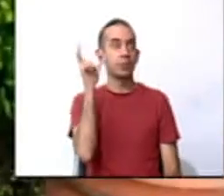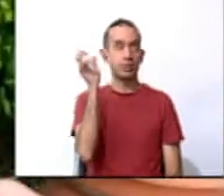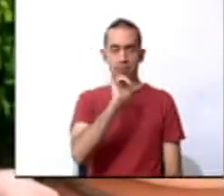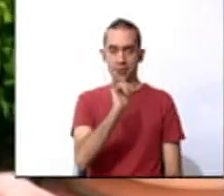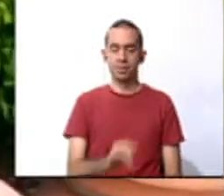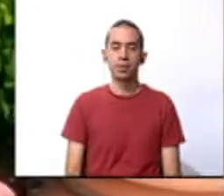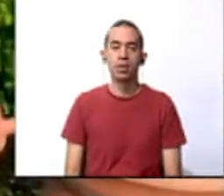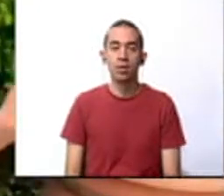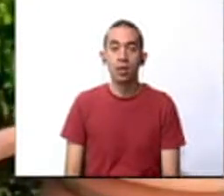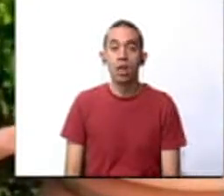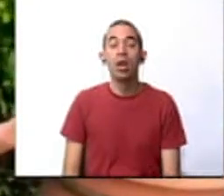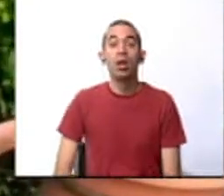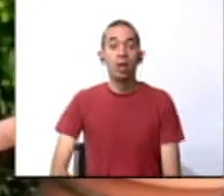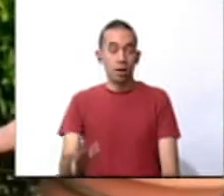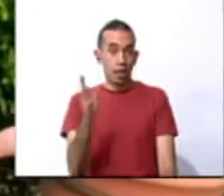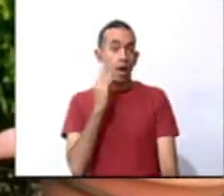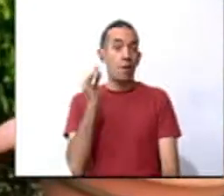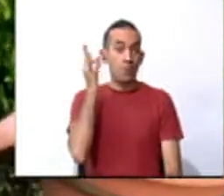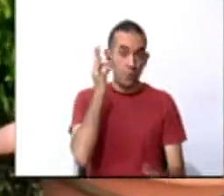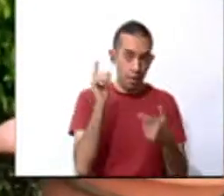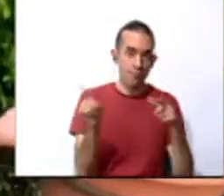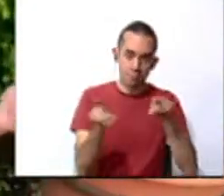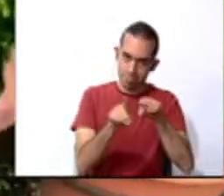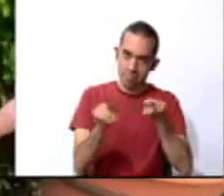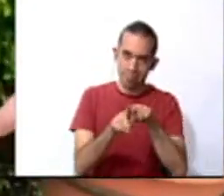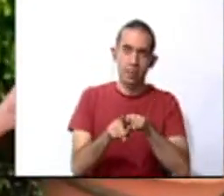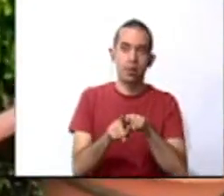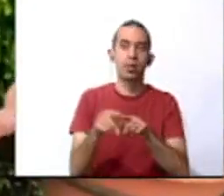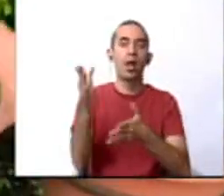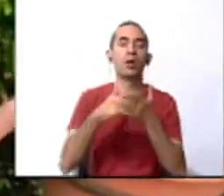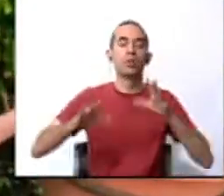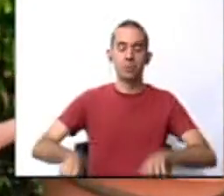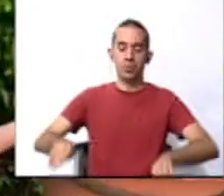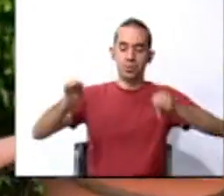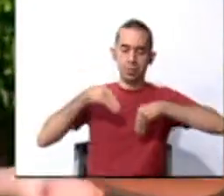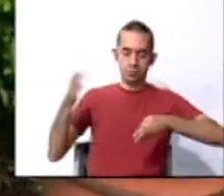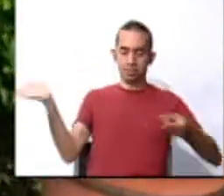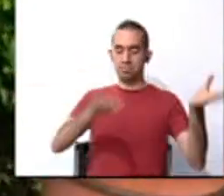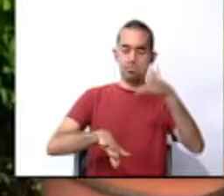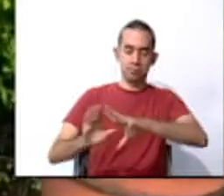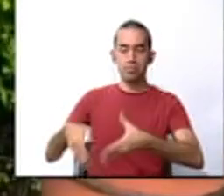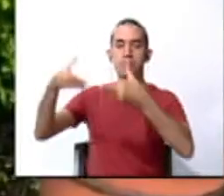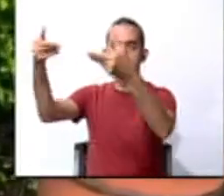Also, my grandmother put some blankets in the emergency kit.